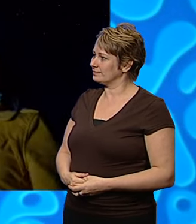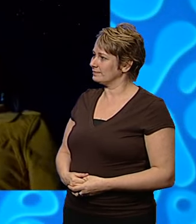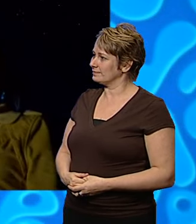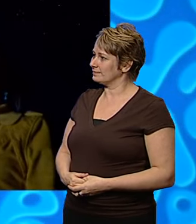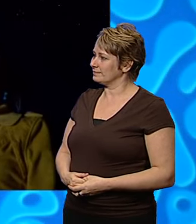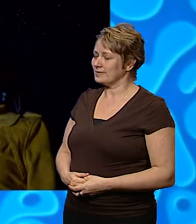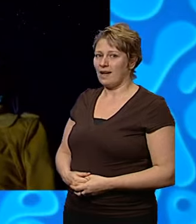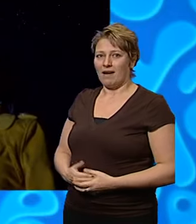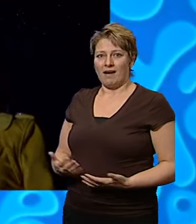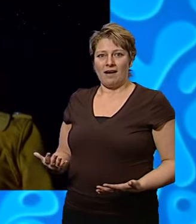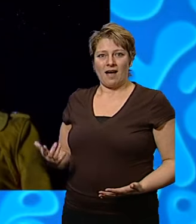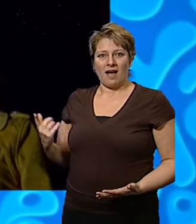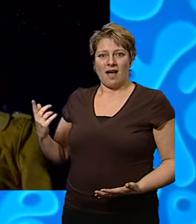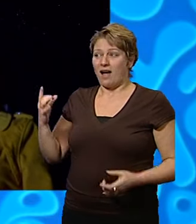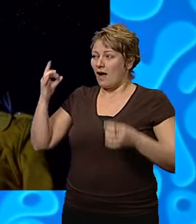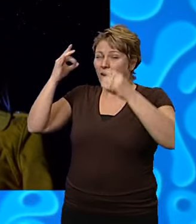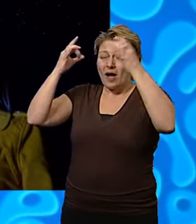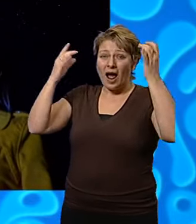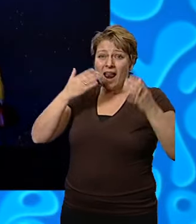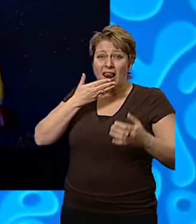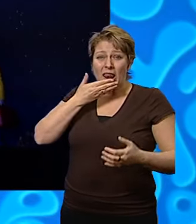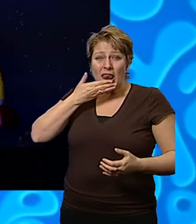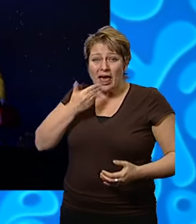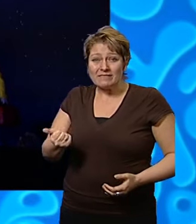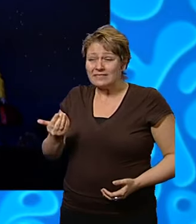Oh, the stars look so lovely.